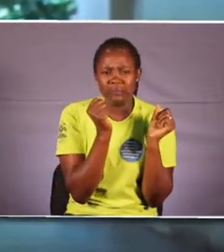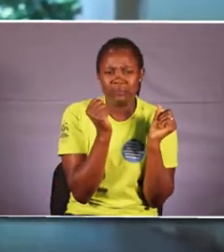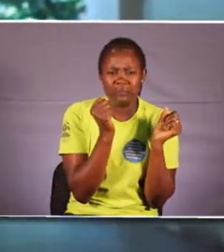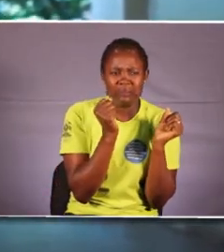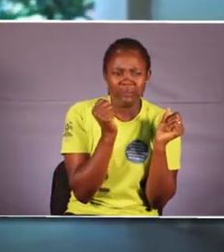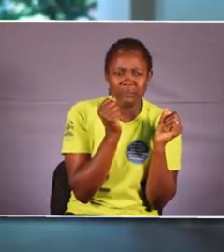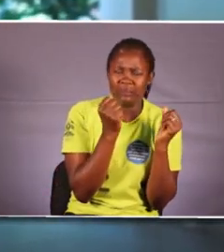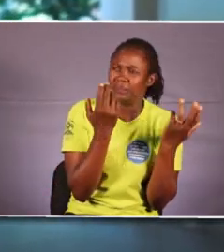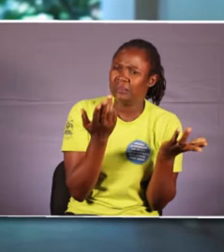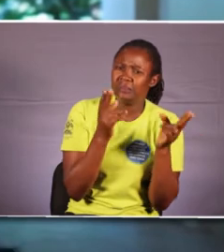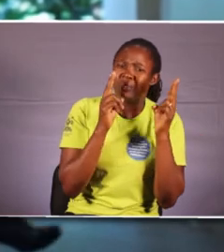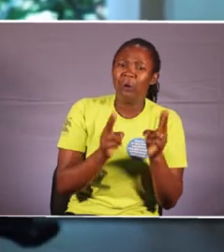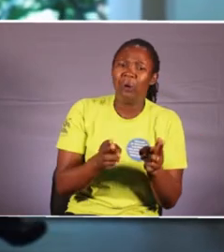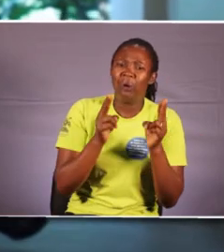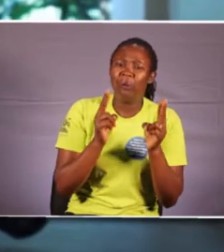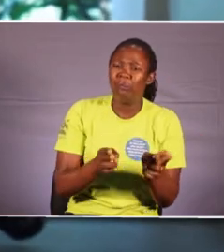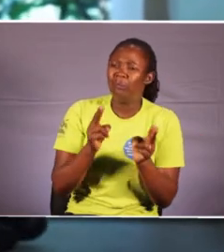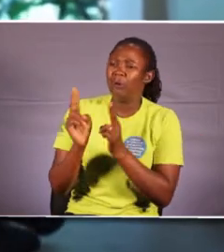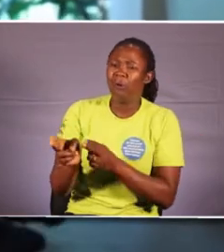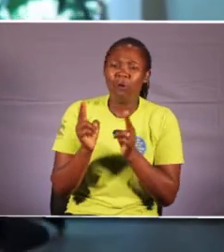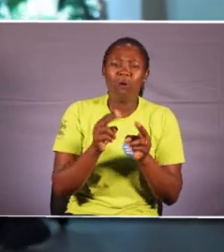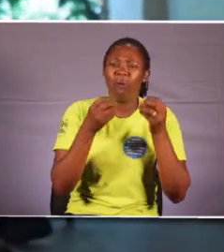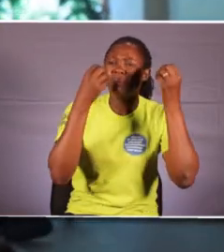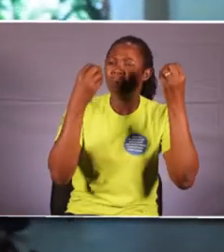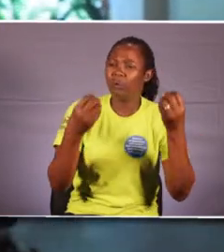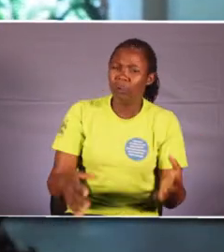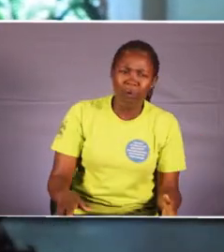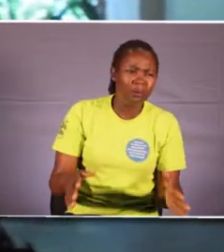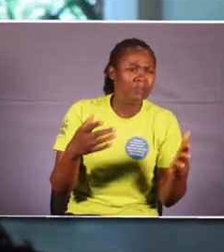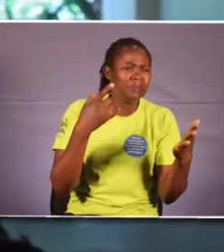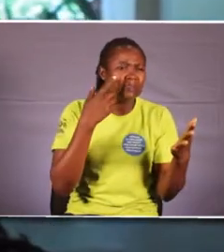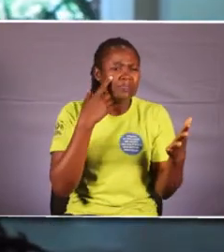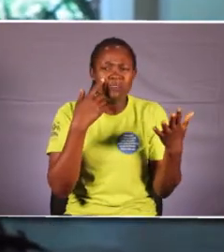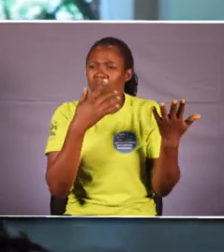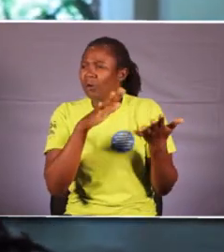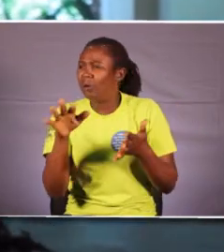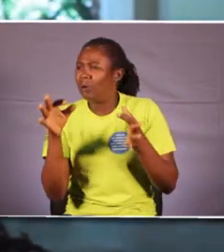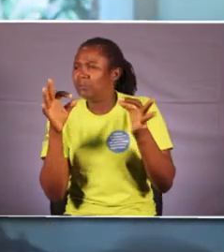You lose hope as you realize that you are losing things that you value the most in life.